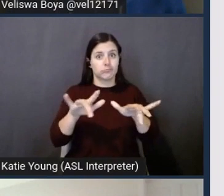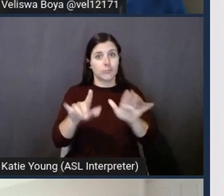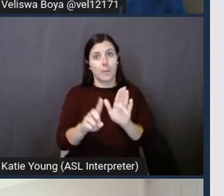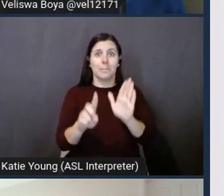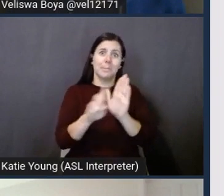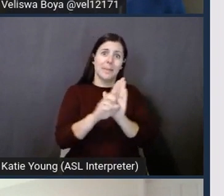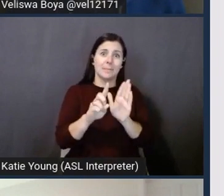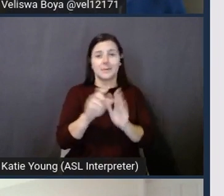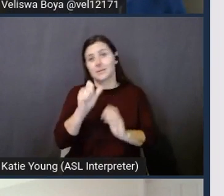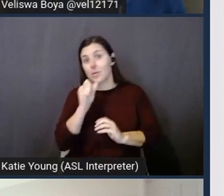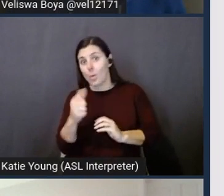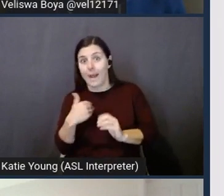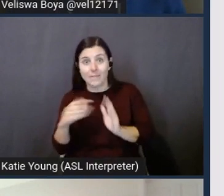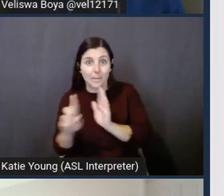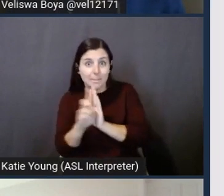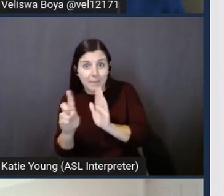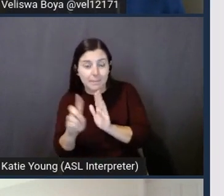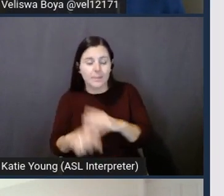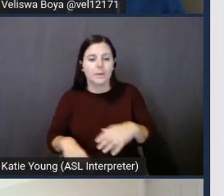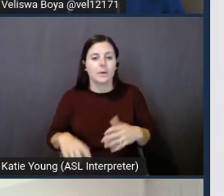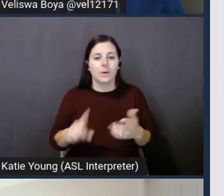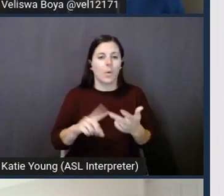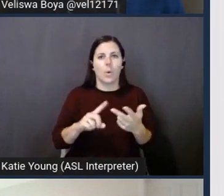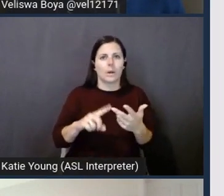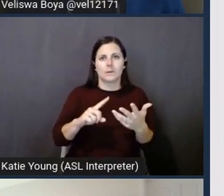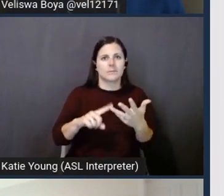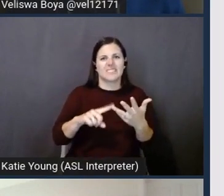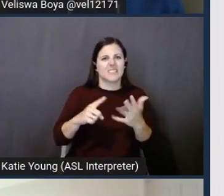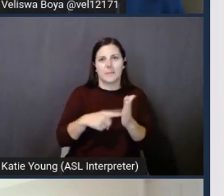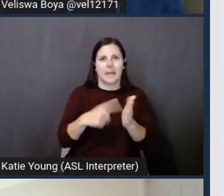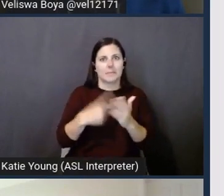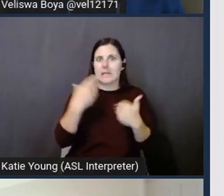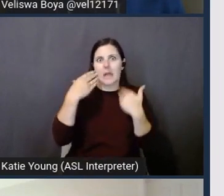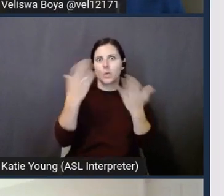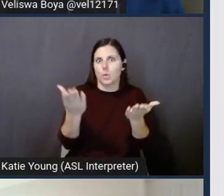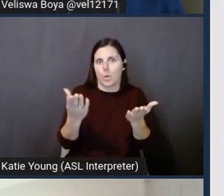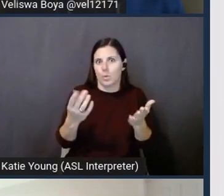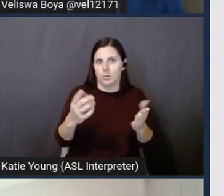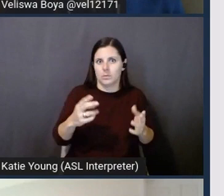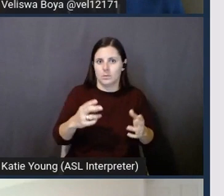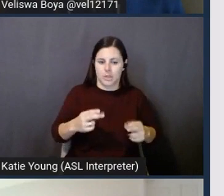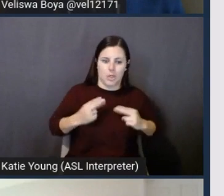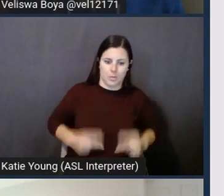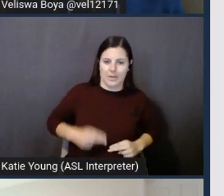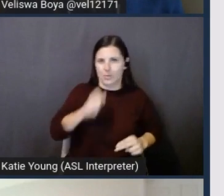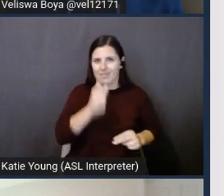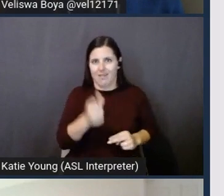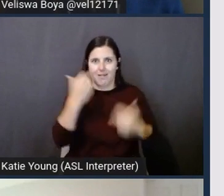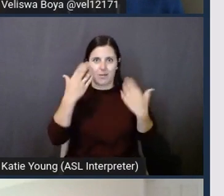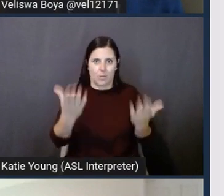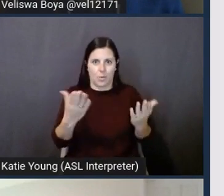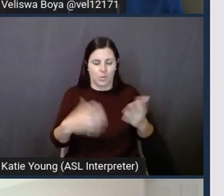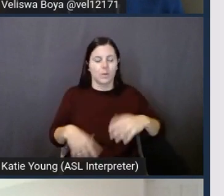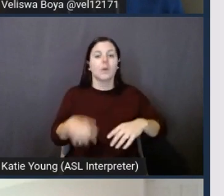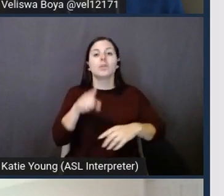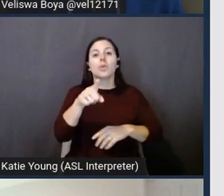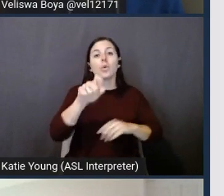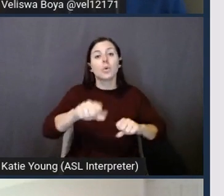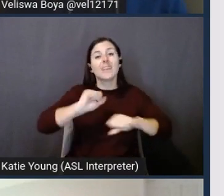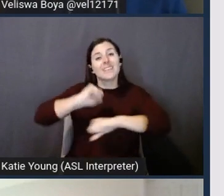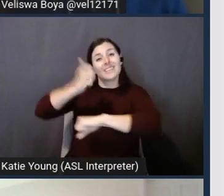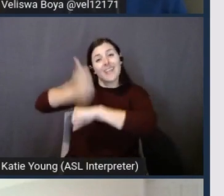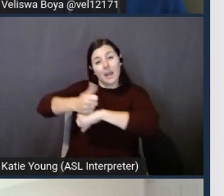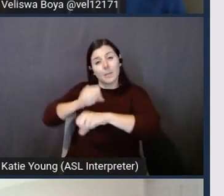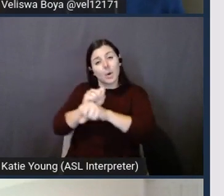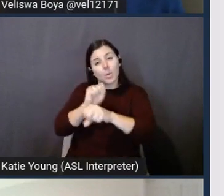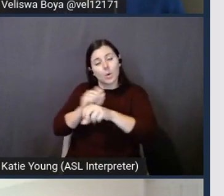without beep, and, of course, scenarios where you cannot detect. So you can go in and configure workflows for each of those branches